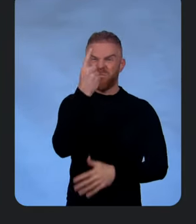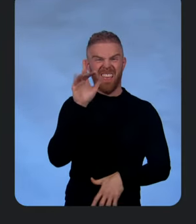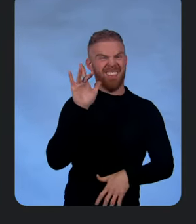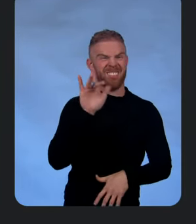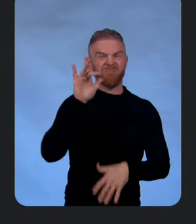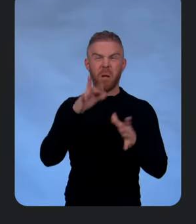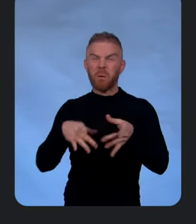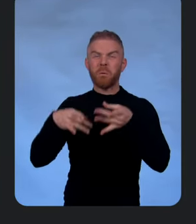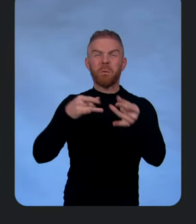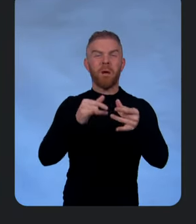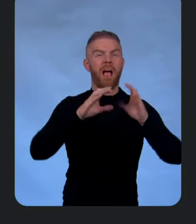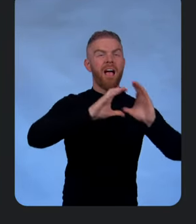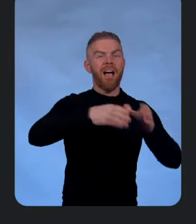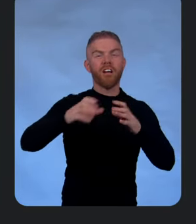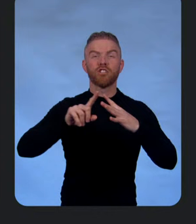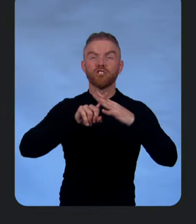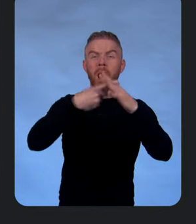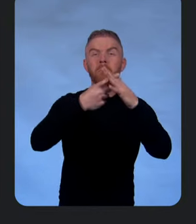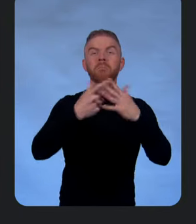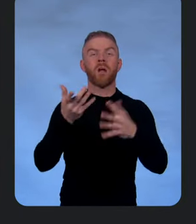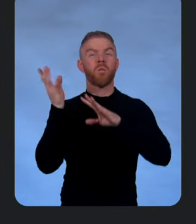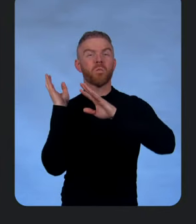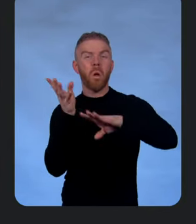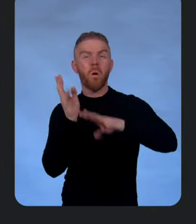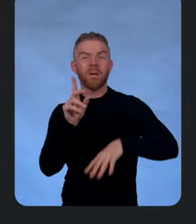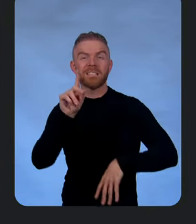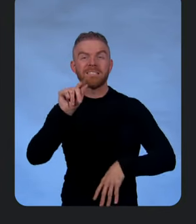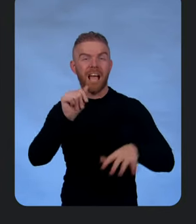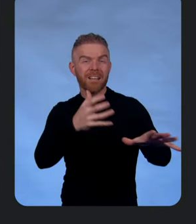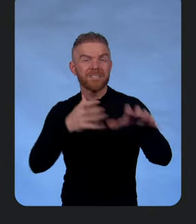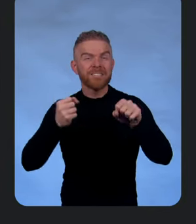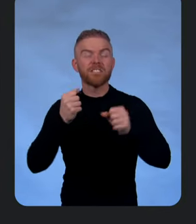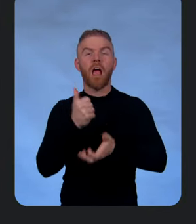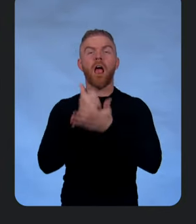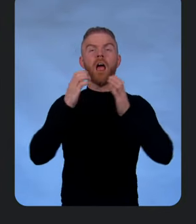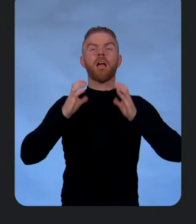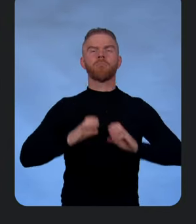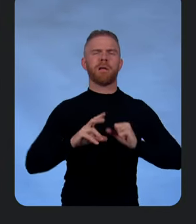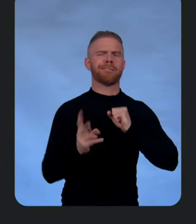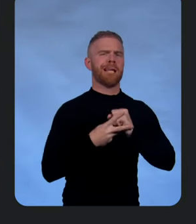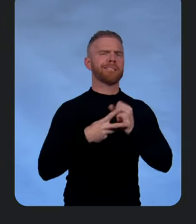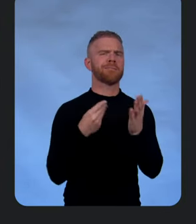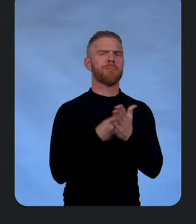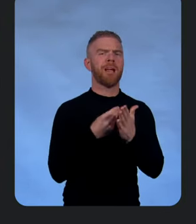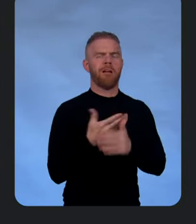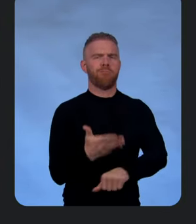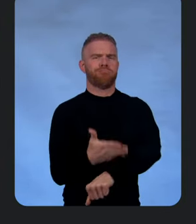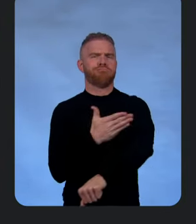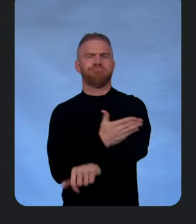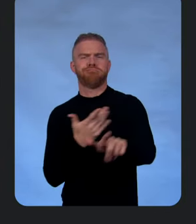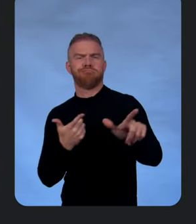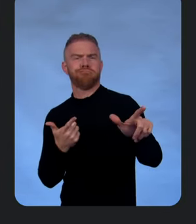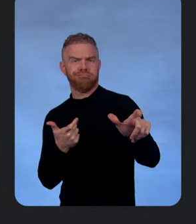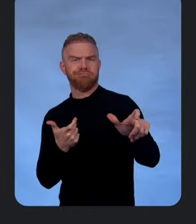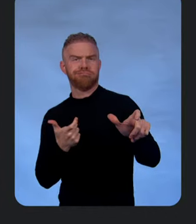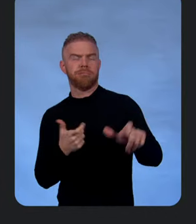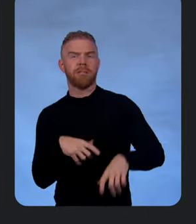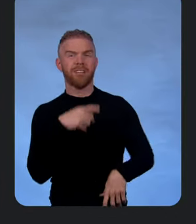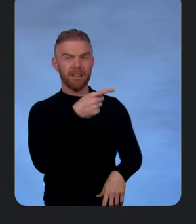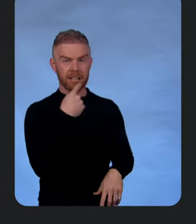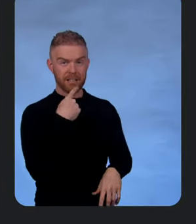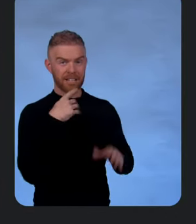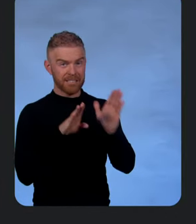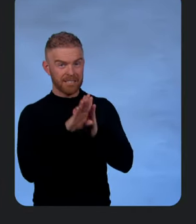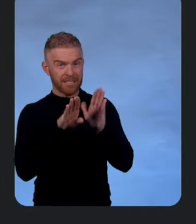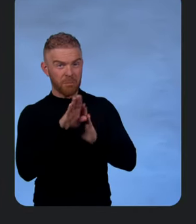and loading data faster, helping our customers to save money and improving developer velocity. All right. You said developer velocity. It's on your bingo